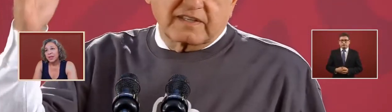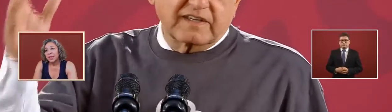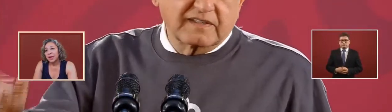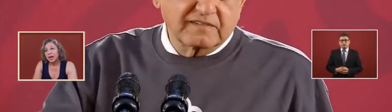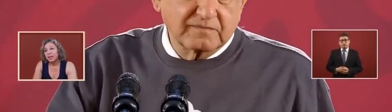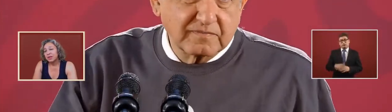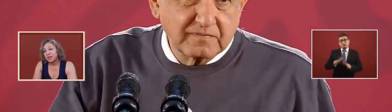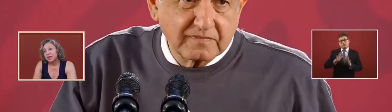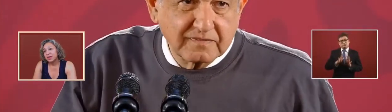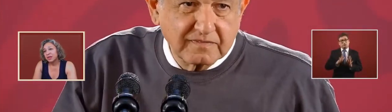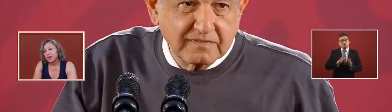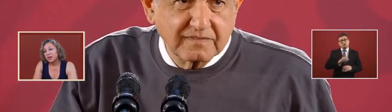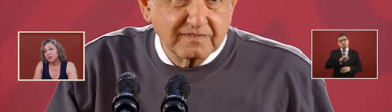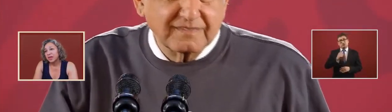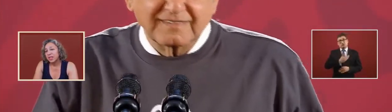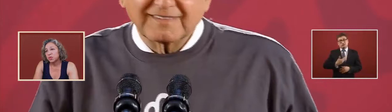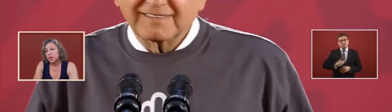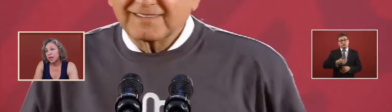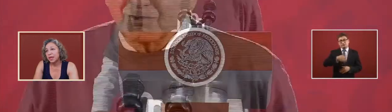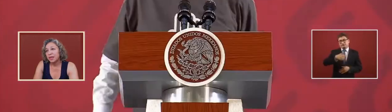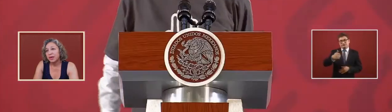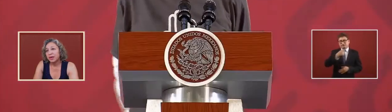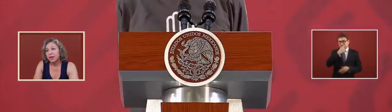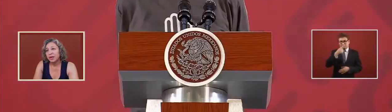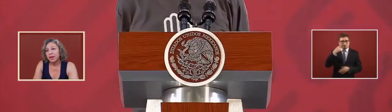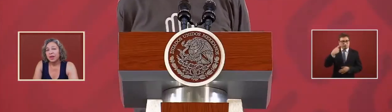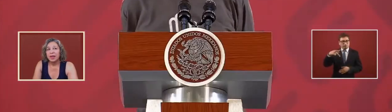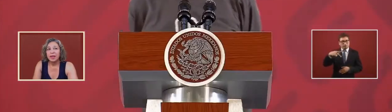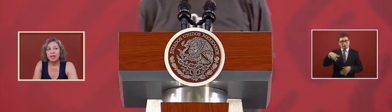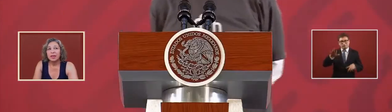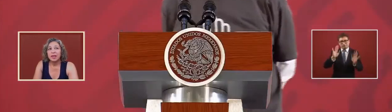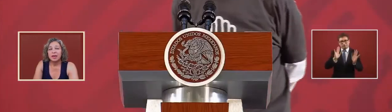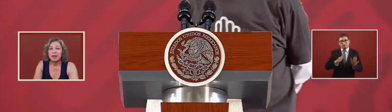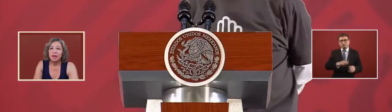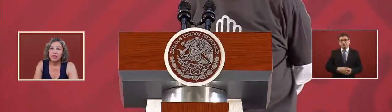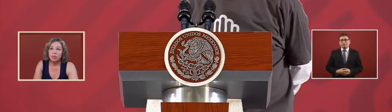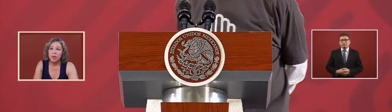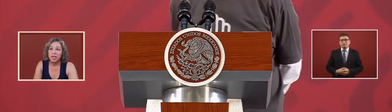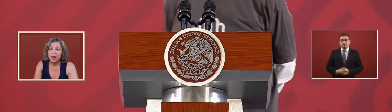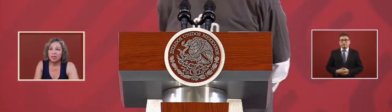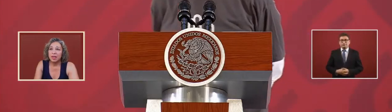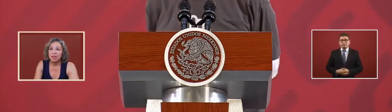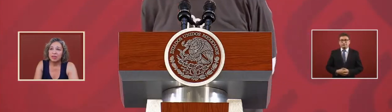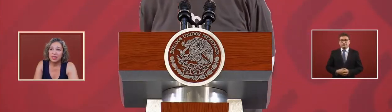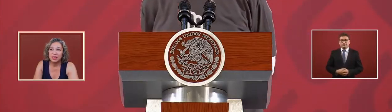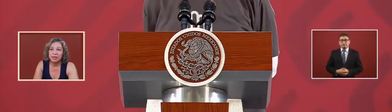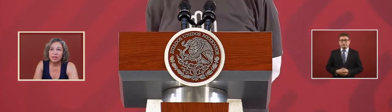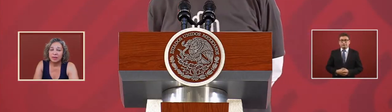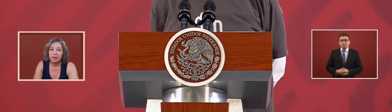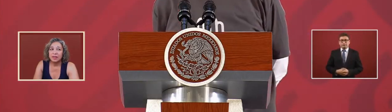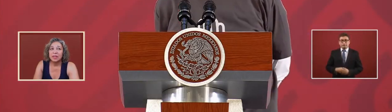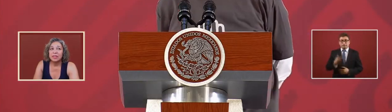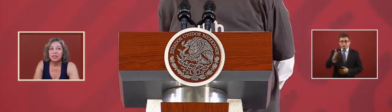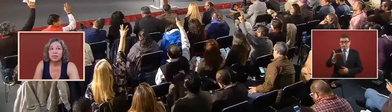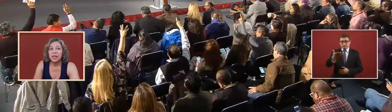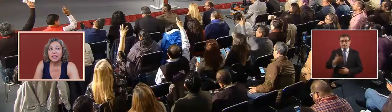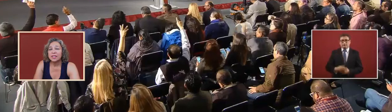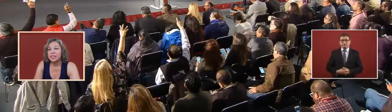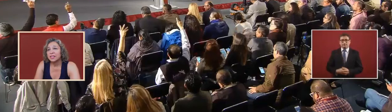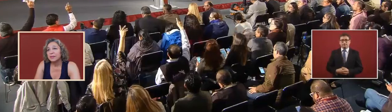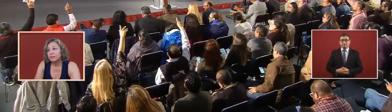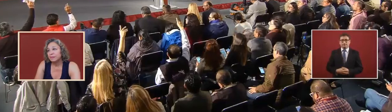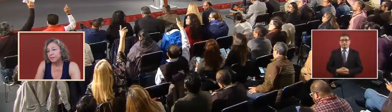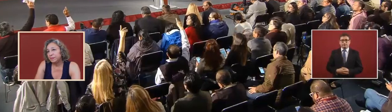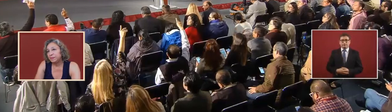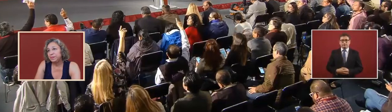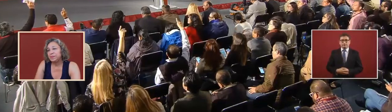but then others you know each one had their and you can have their opinion on the others so next